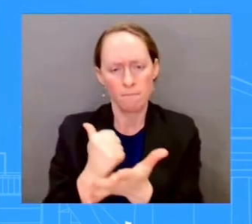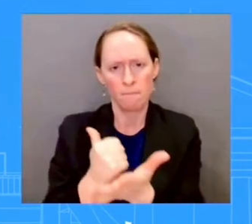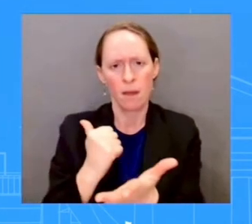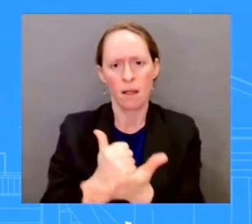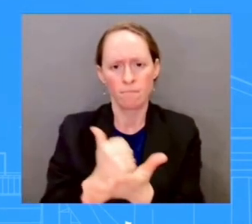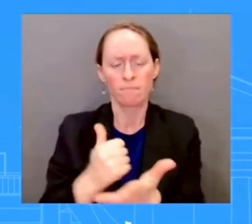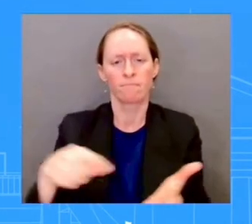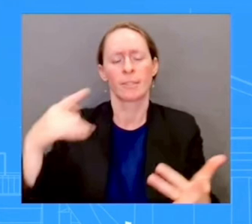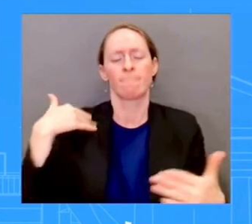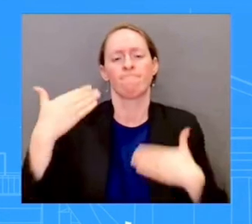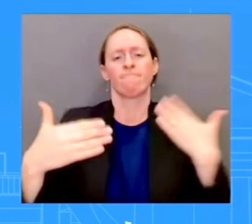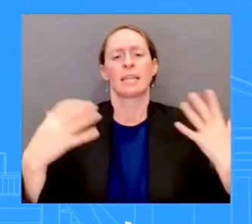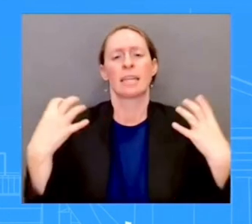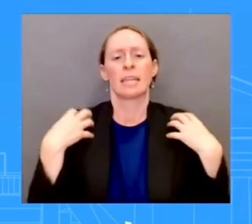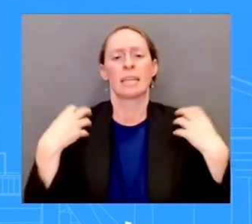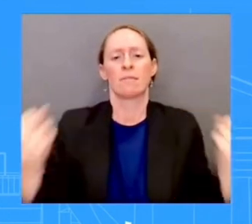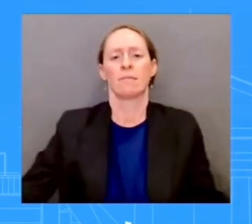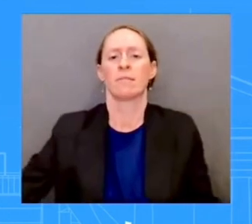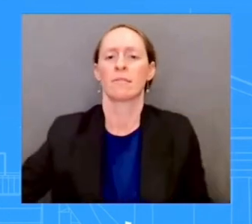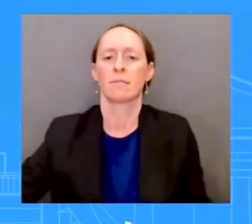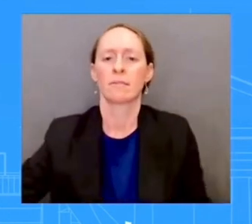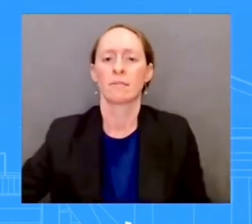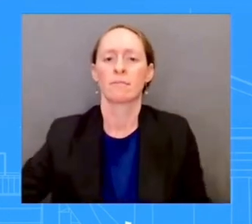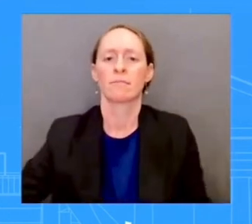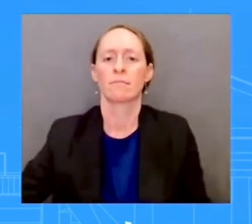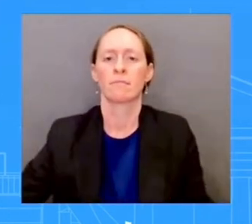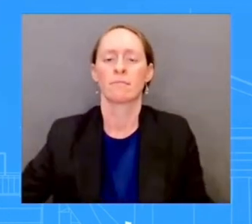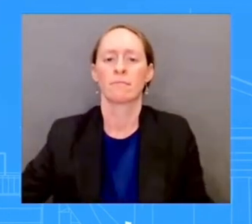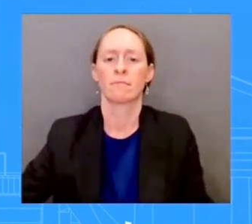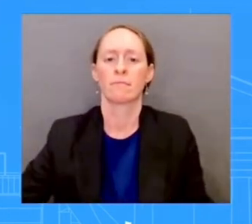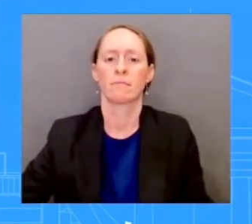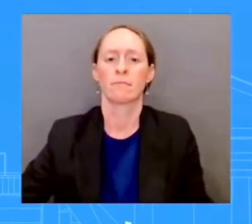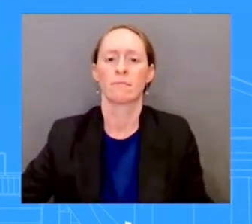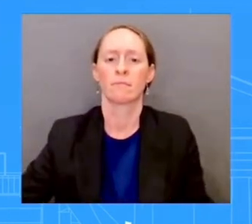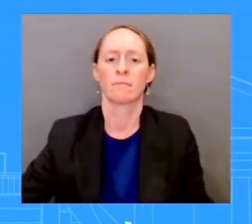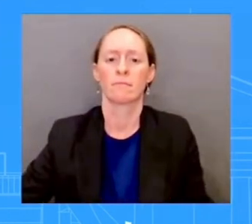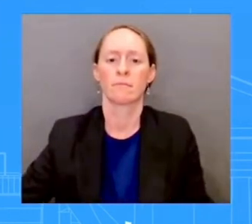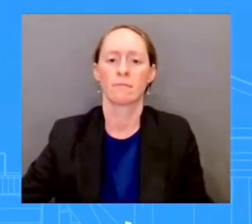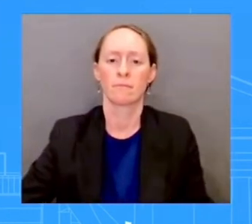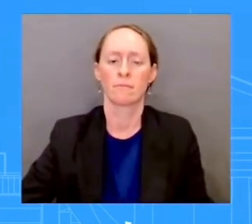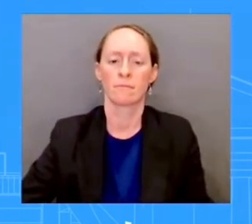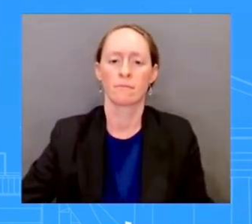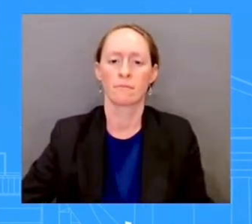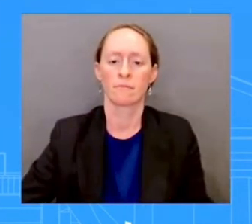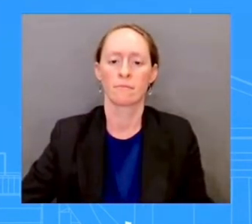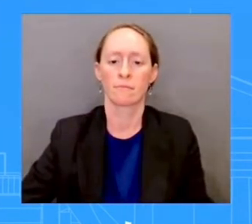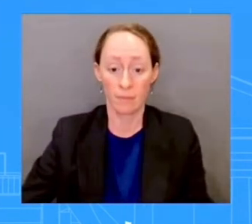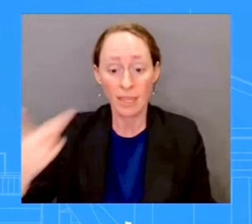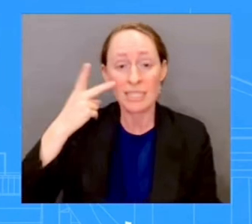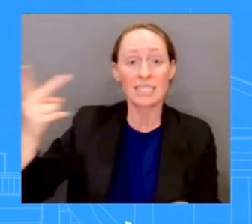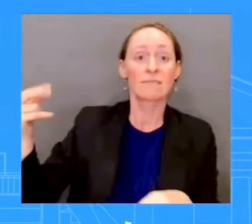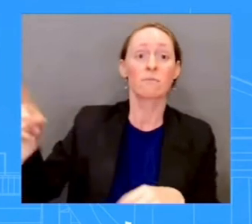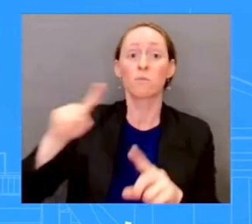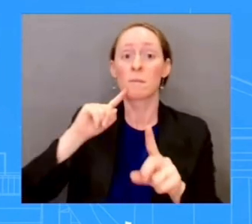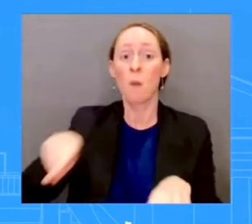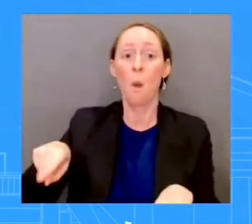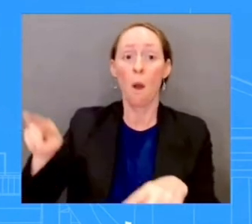report came out, it showed that further evidence that inflation is easing with monthly inflation at 0